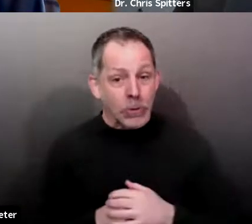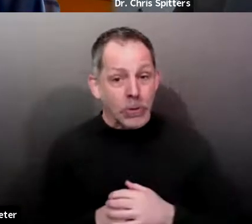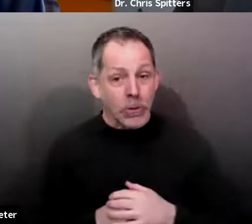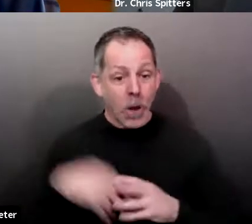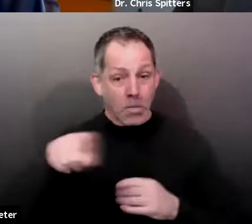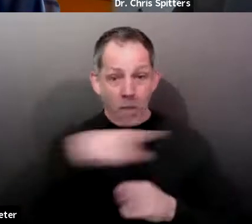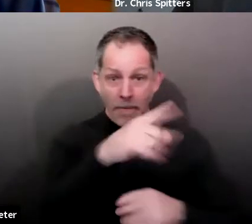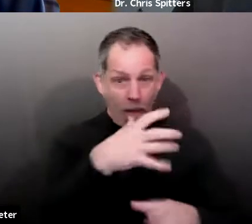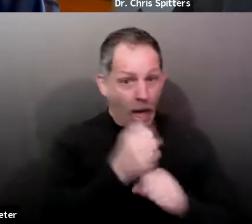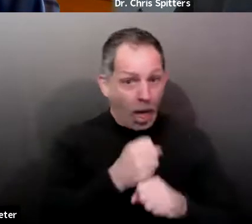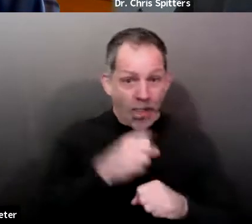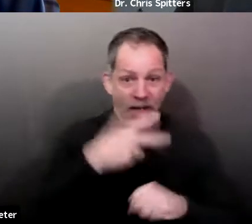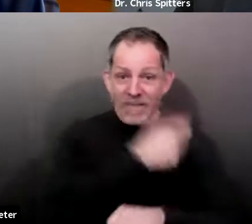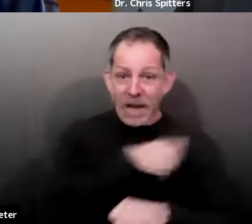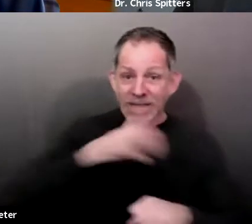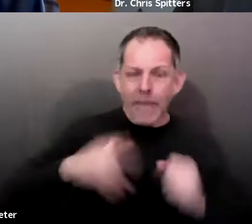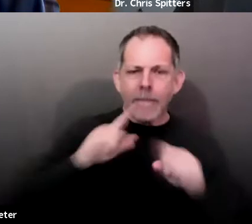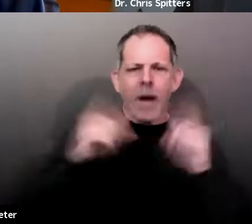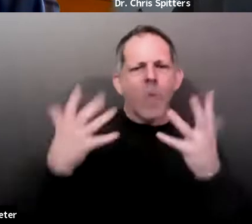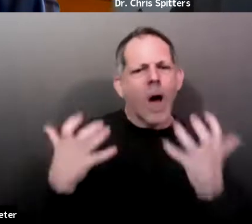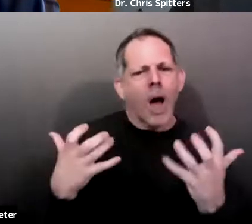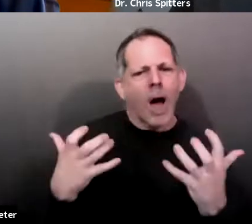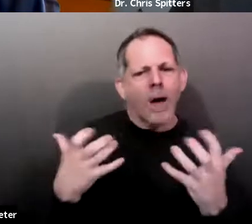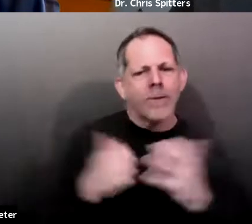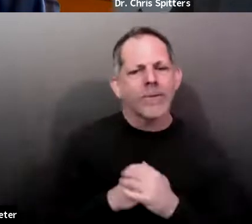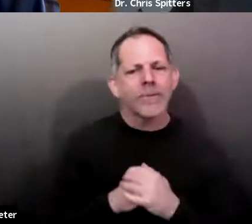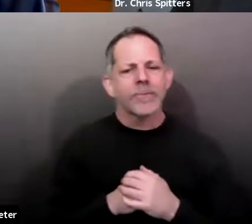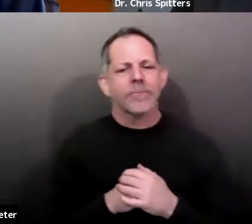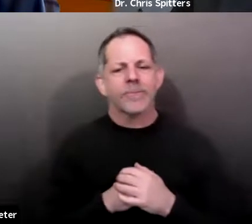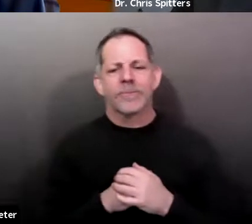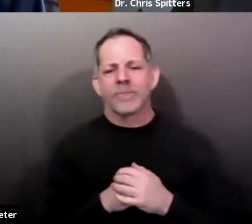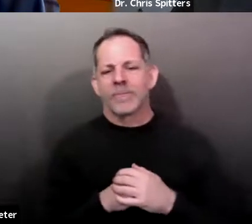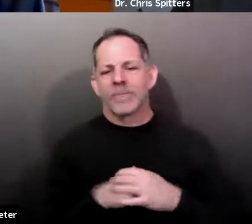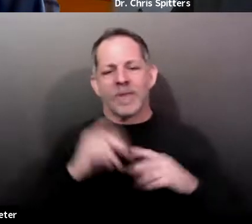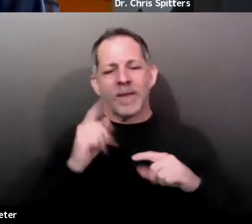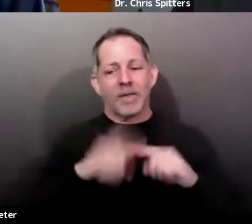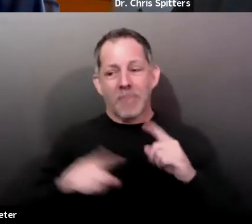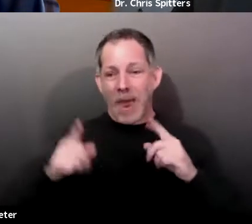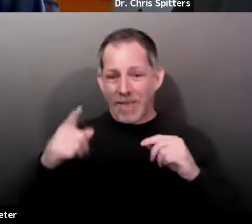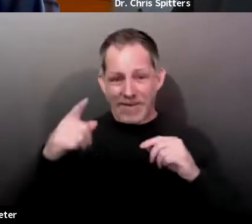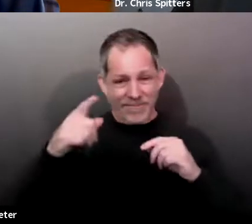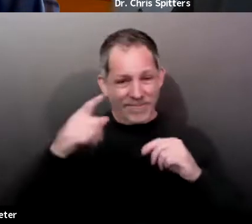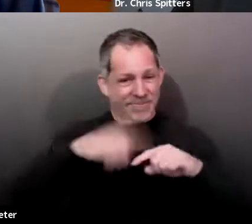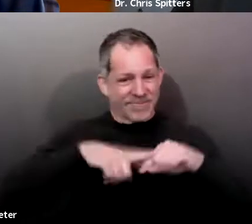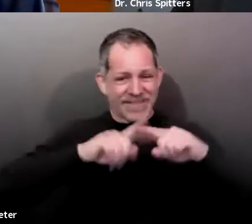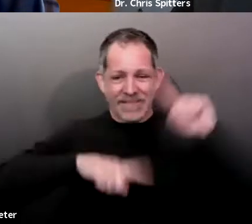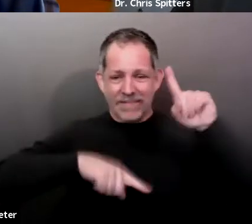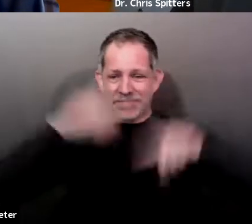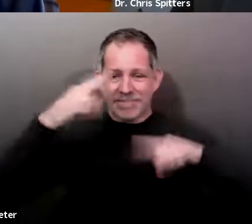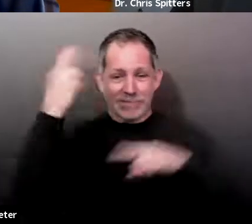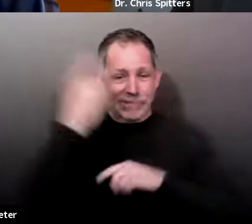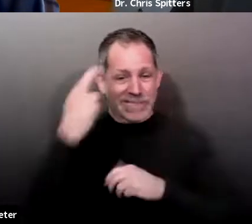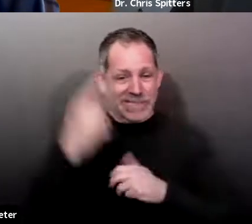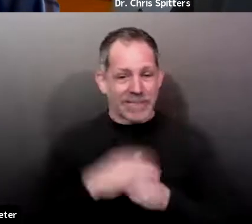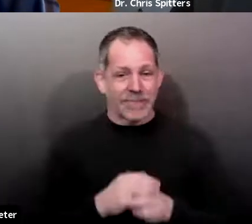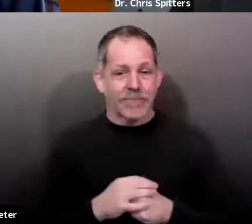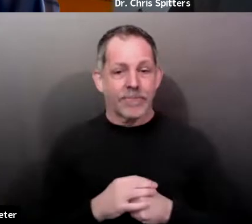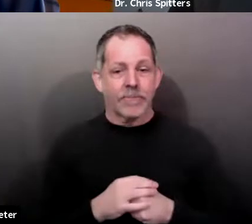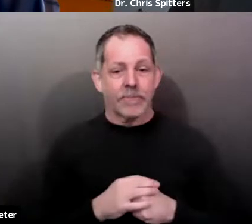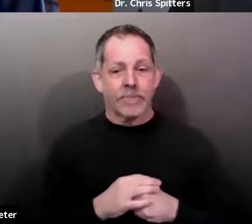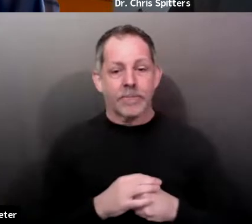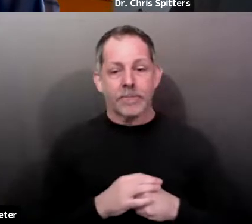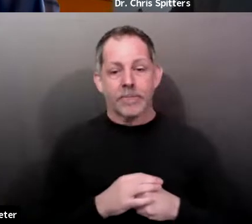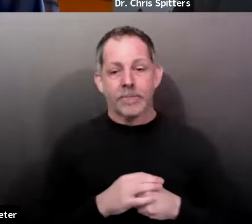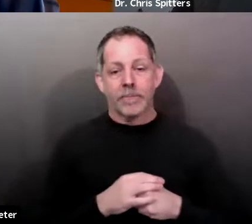you're at a disadvantage with those other folks. then people who, um, either due to, uh, their